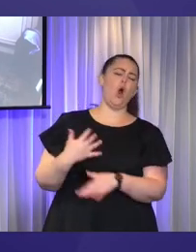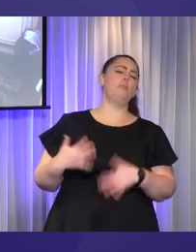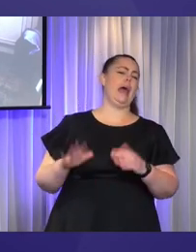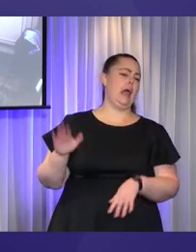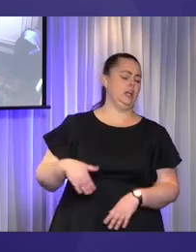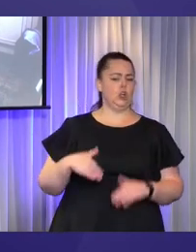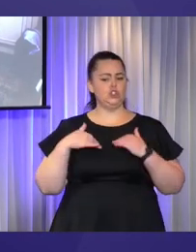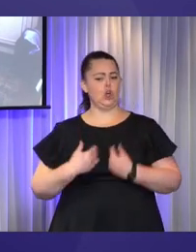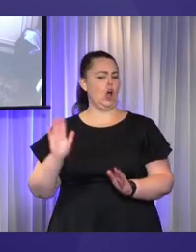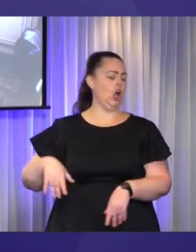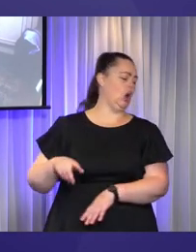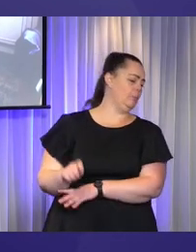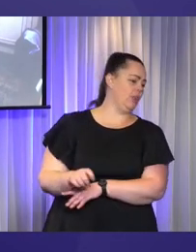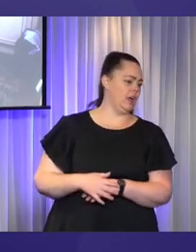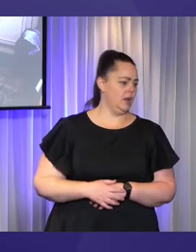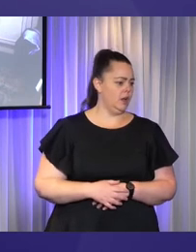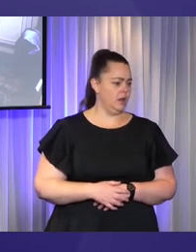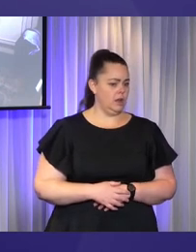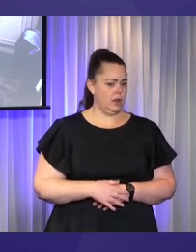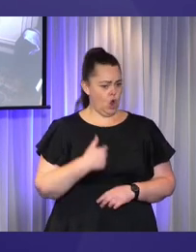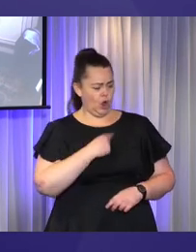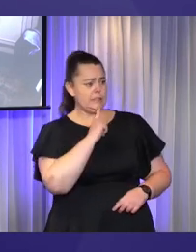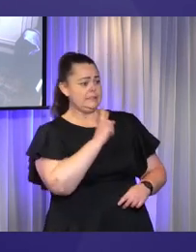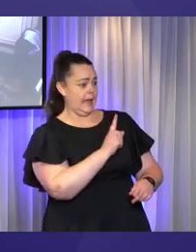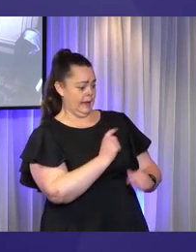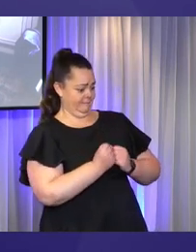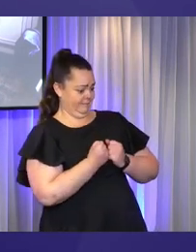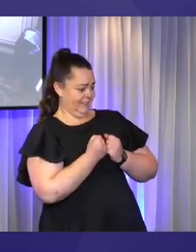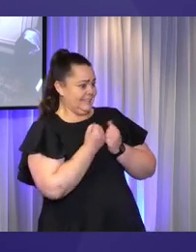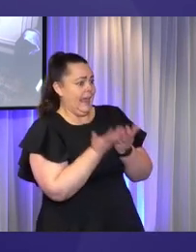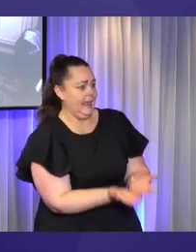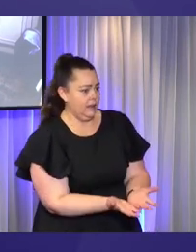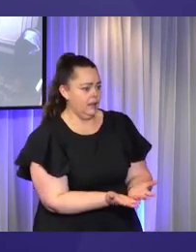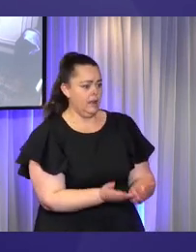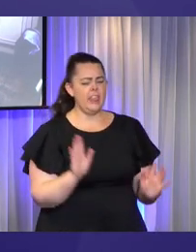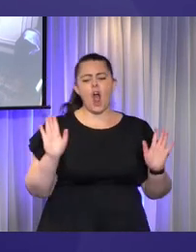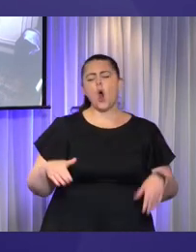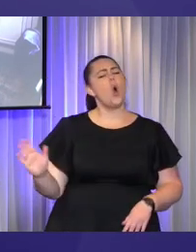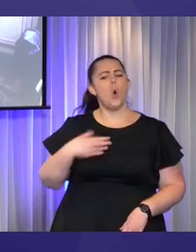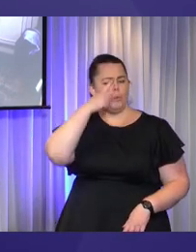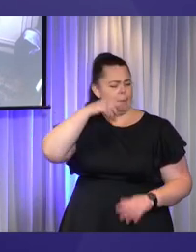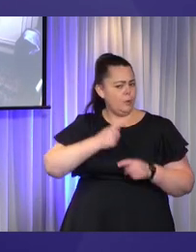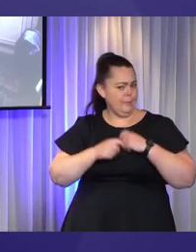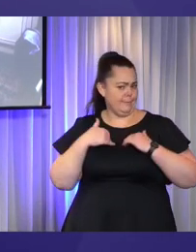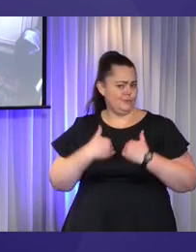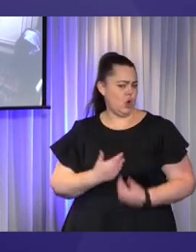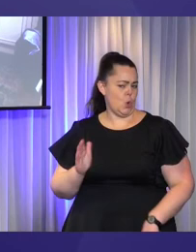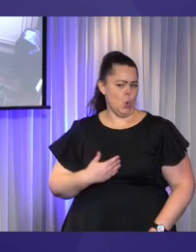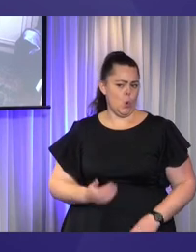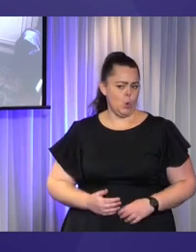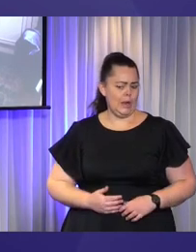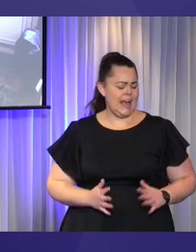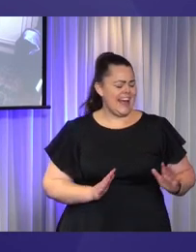fatigue, oh, but everyone gets tired. And I don't know then how to say to someone,